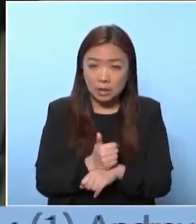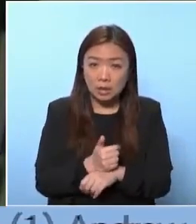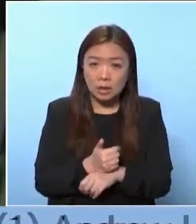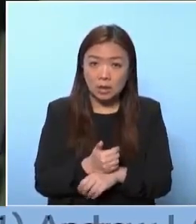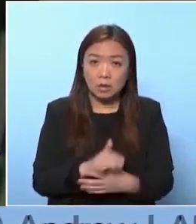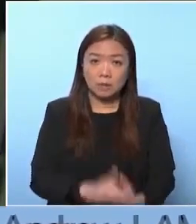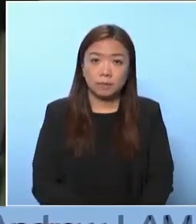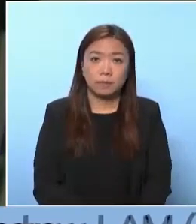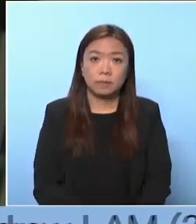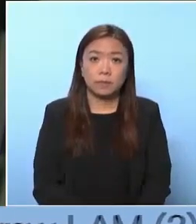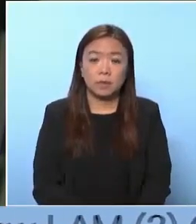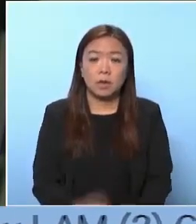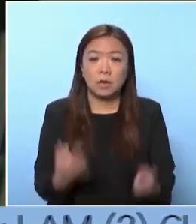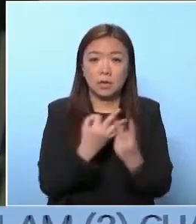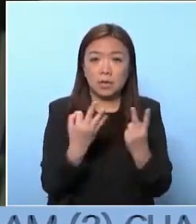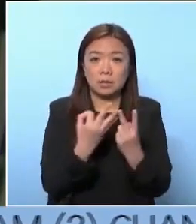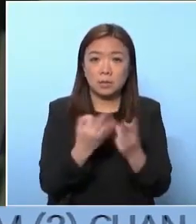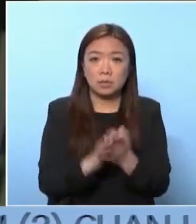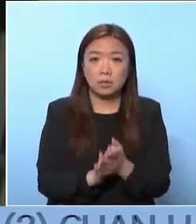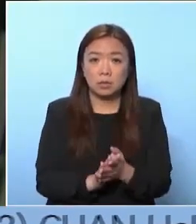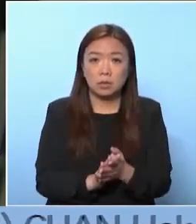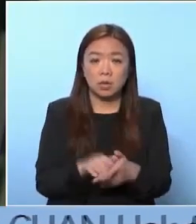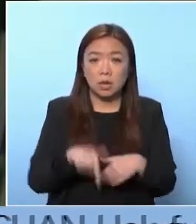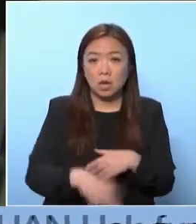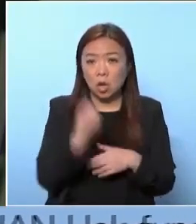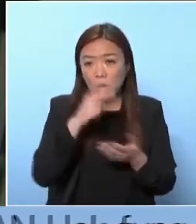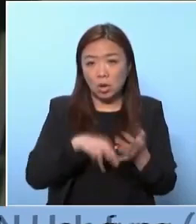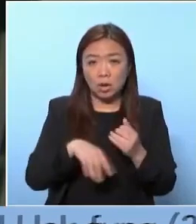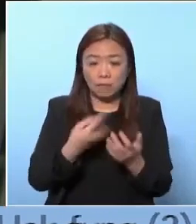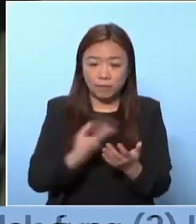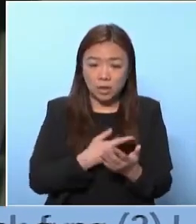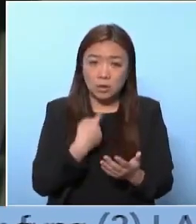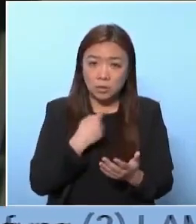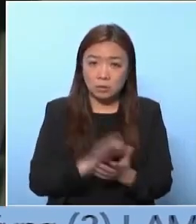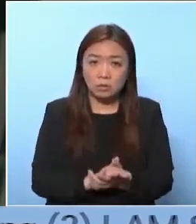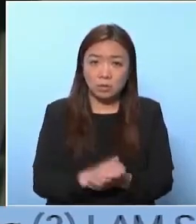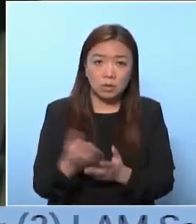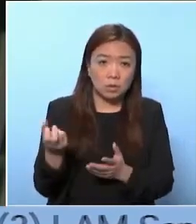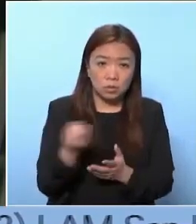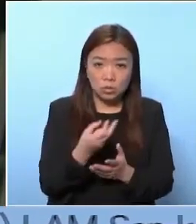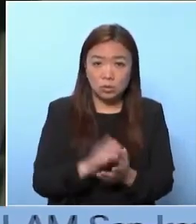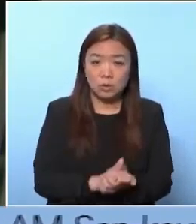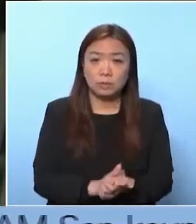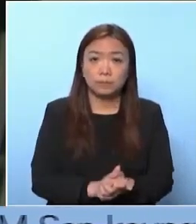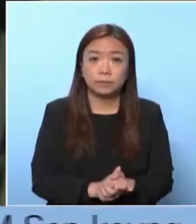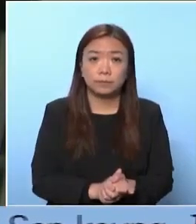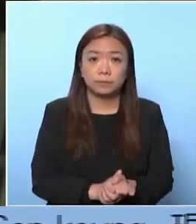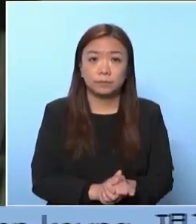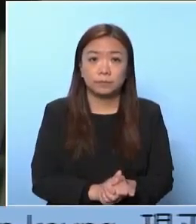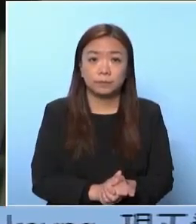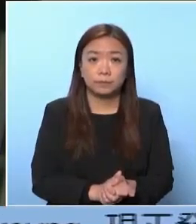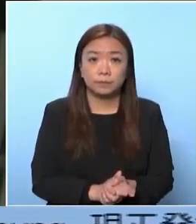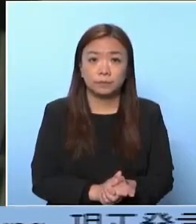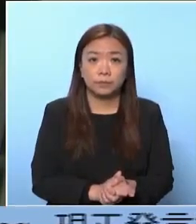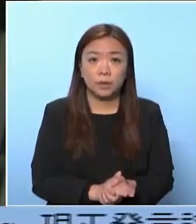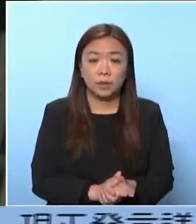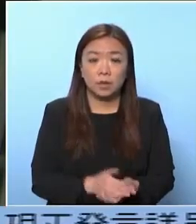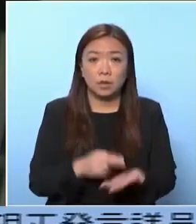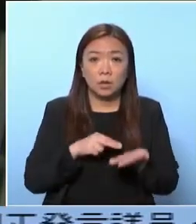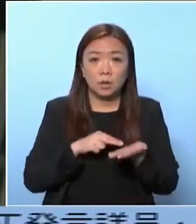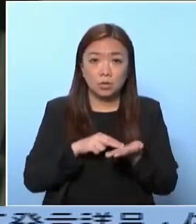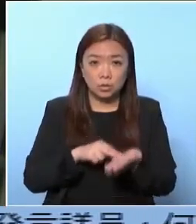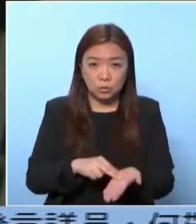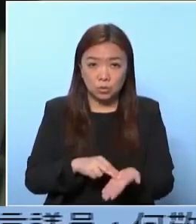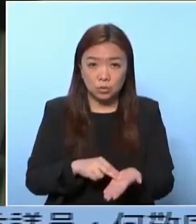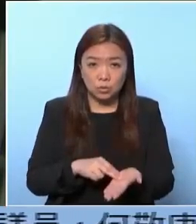of the Article 23 National Security Bill. Moreover, I maintain that enhancing the legal framework of the